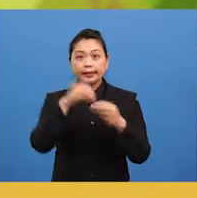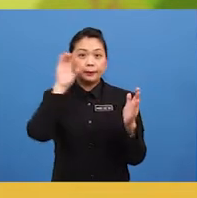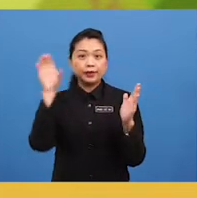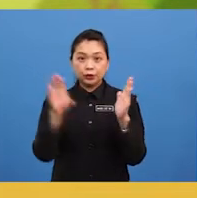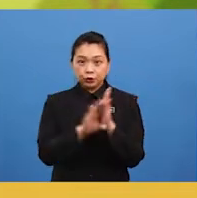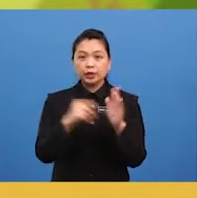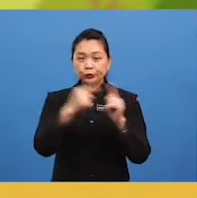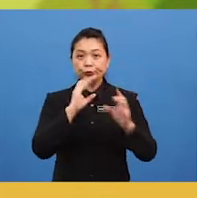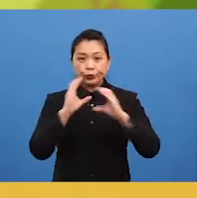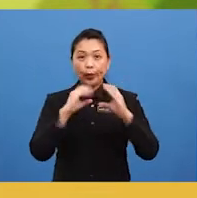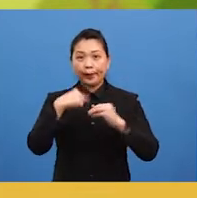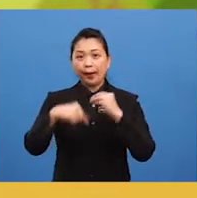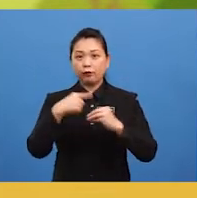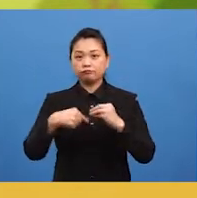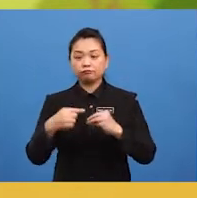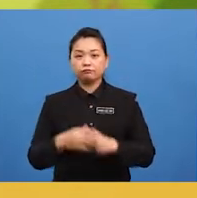talk about